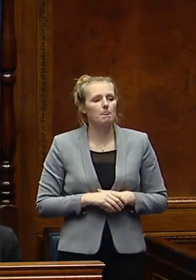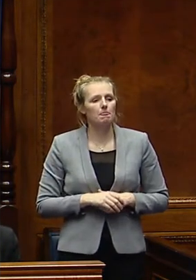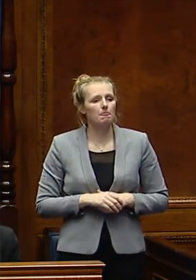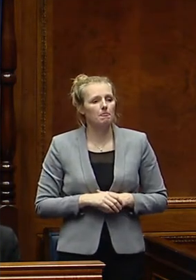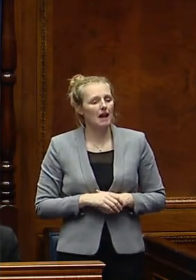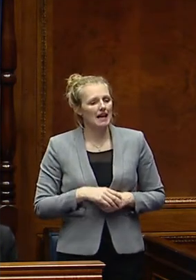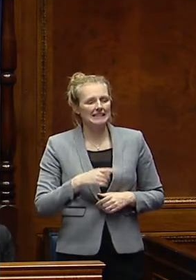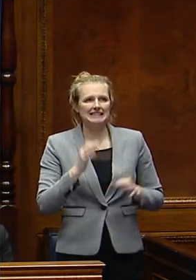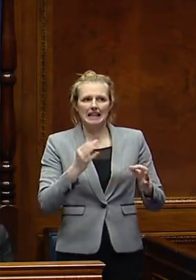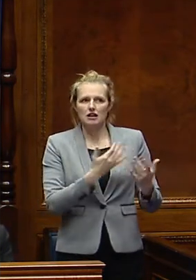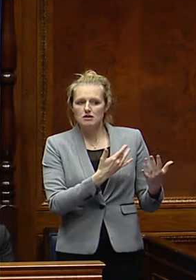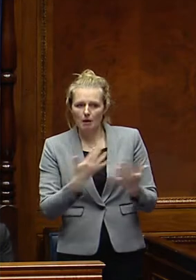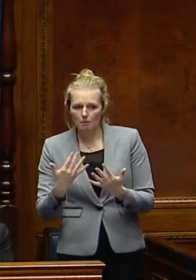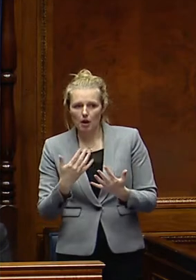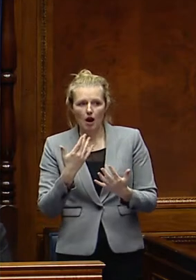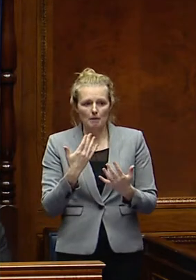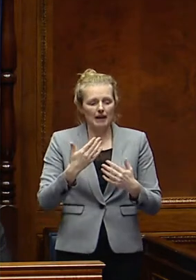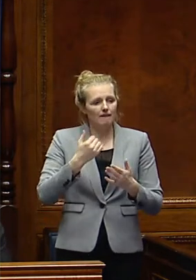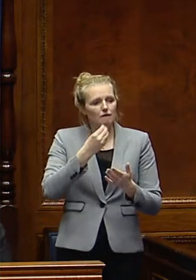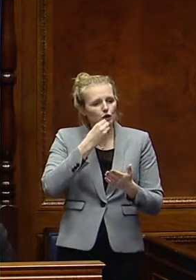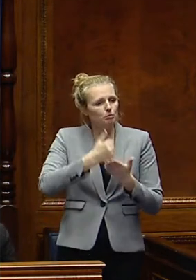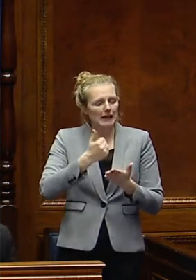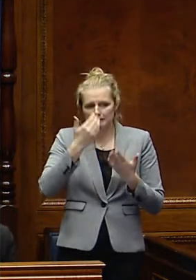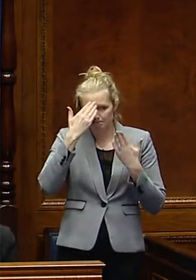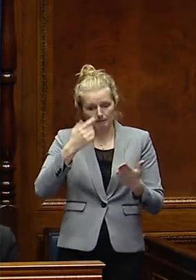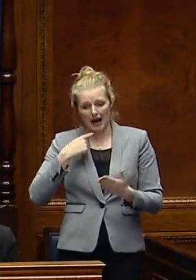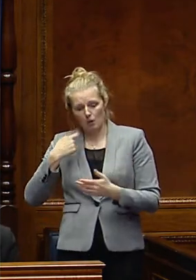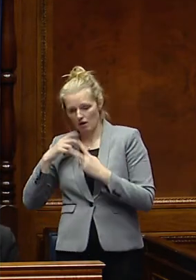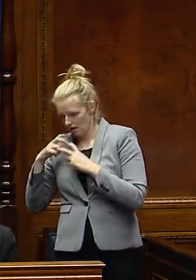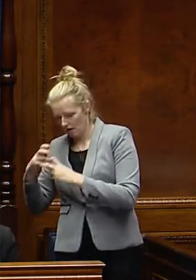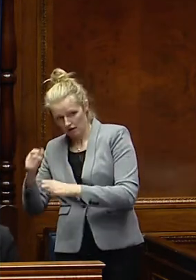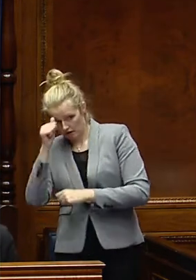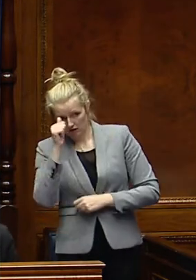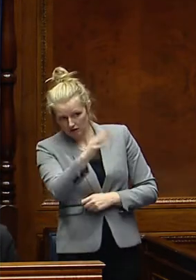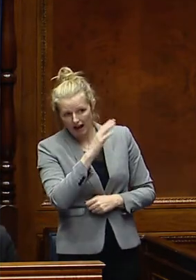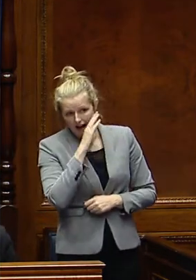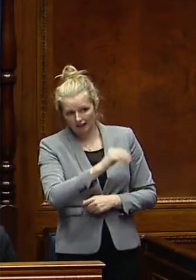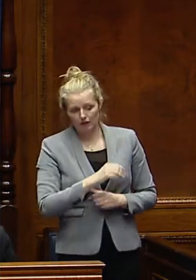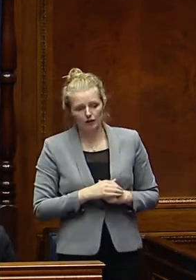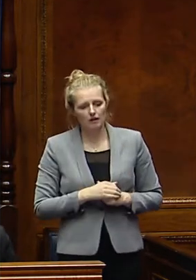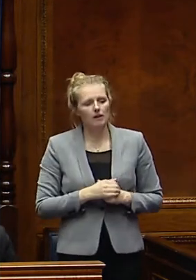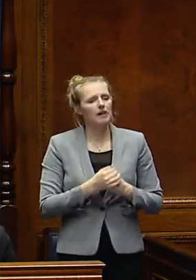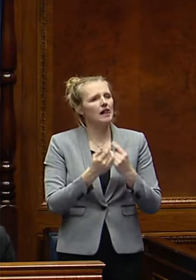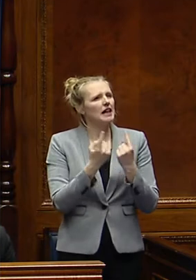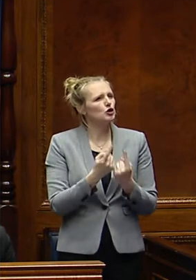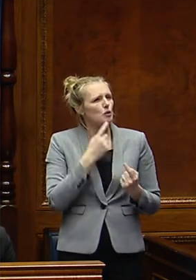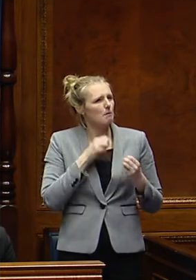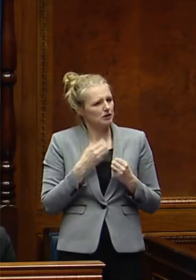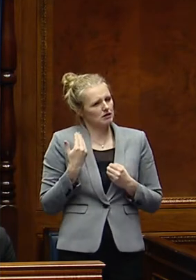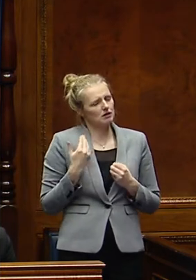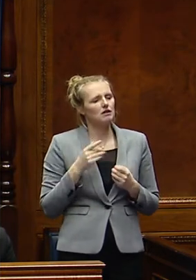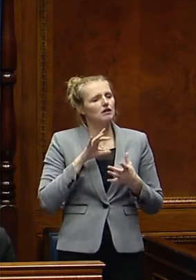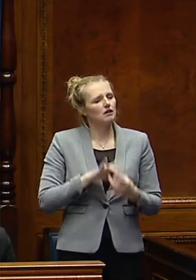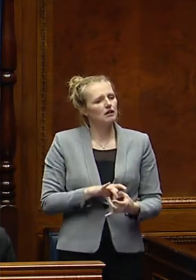I don't have the exact numbers around food banks but I can follow that up after. obviously the issue I touched on it earlier in